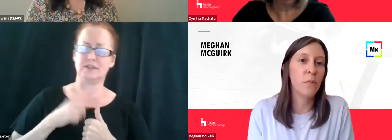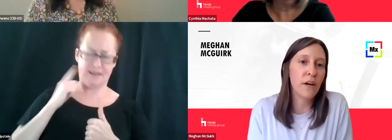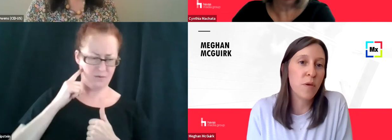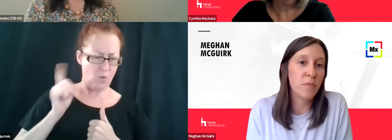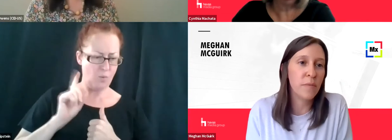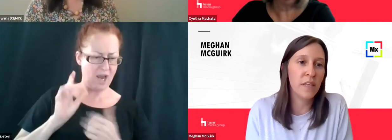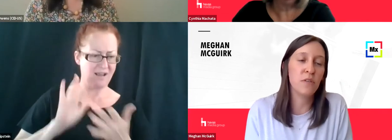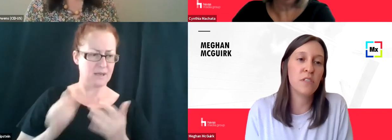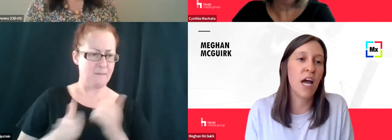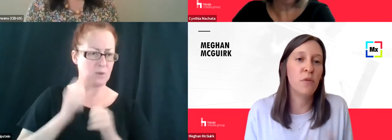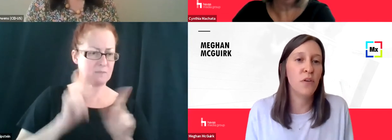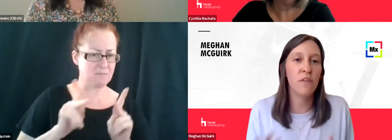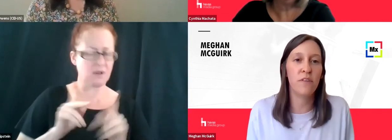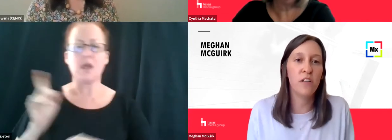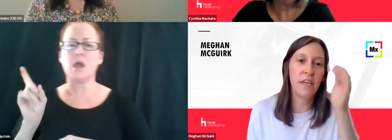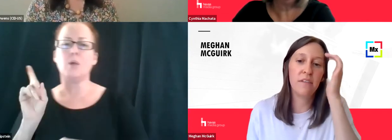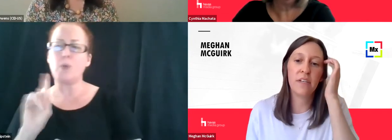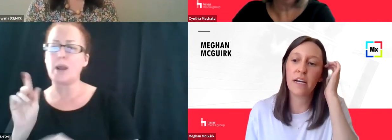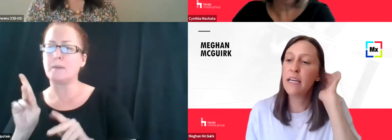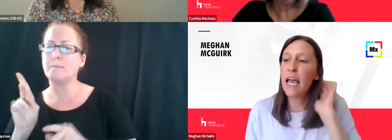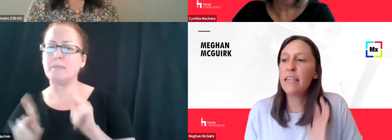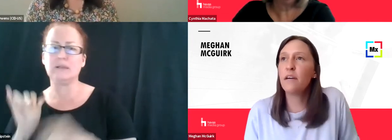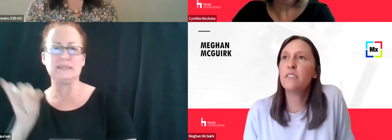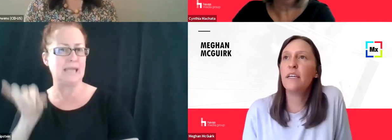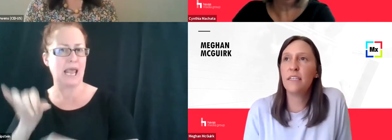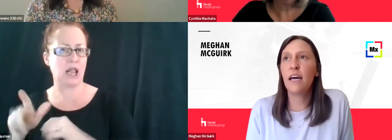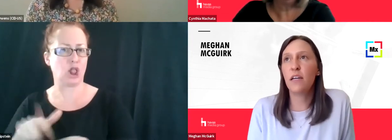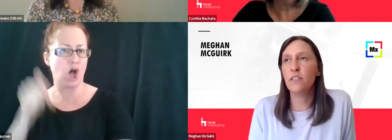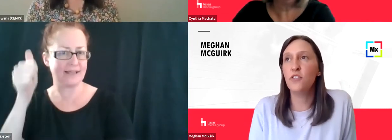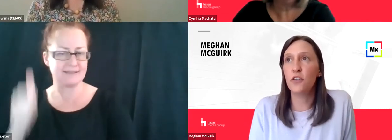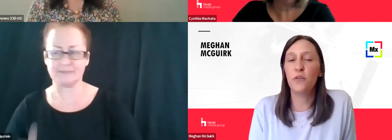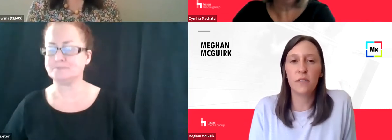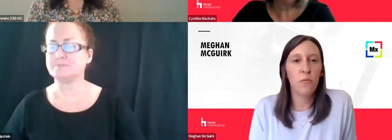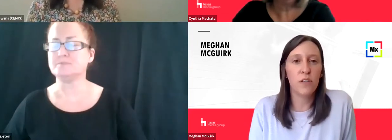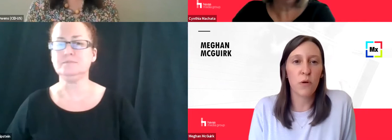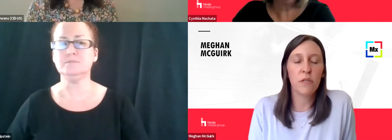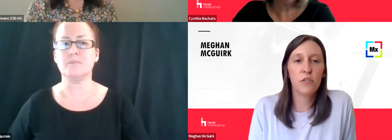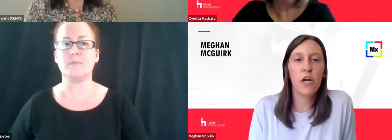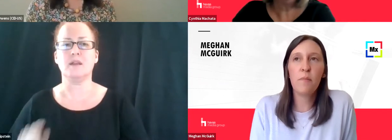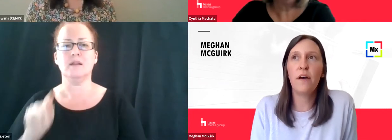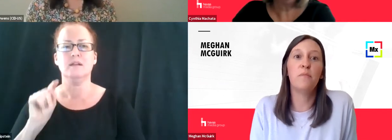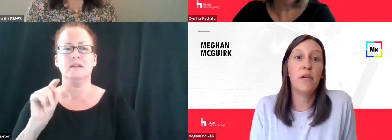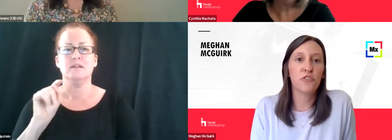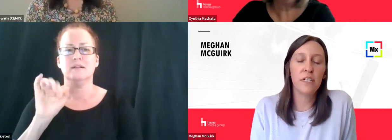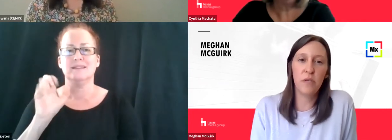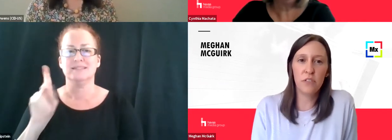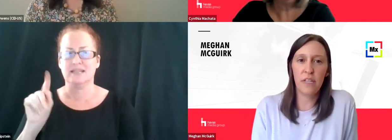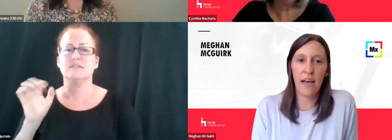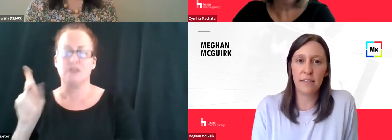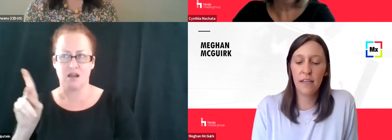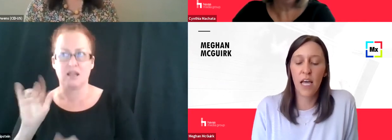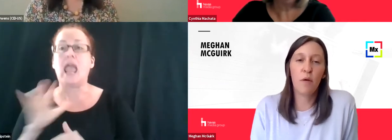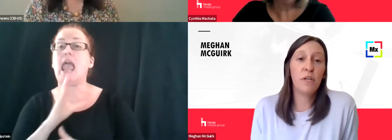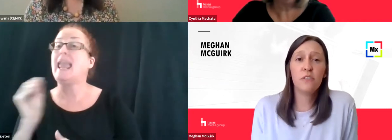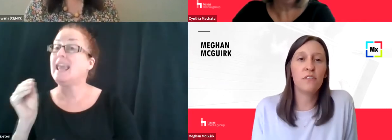And two, like, where are people spending the most time you have to follow behavior. And then I would say TikTok new is one of the newer ones we're talking about. then Pinterest, Pinterest